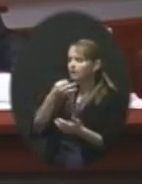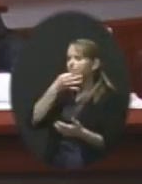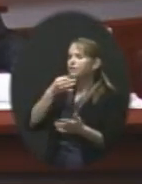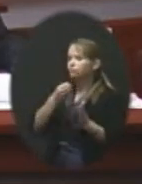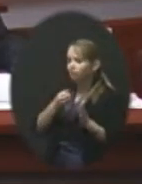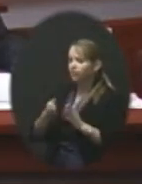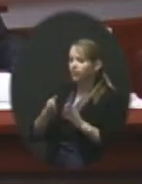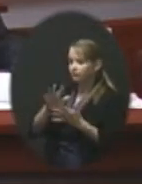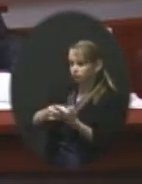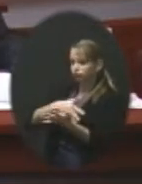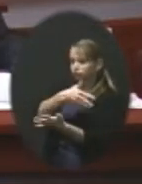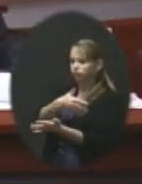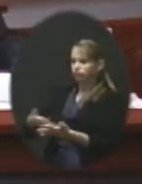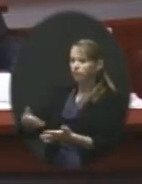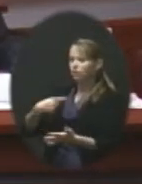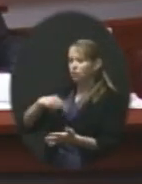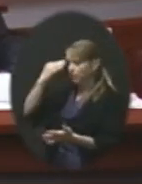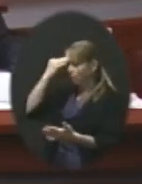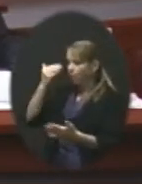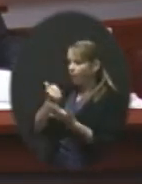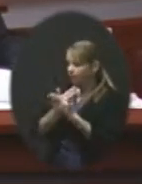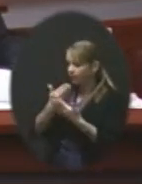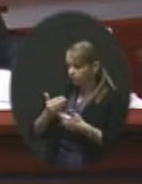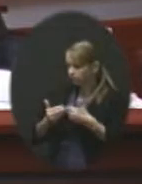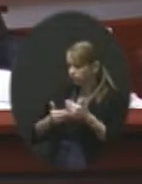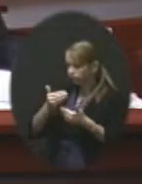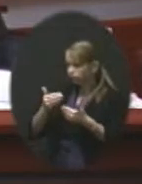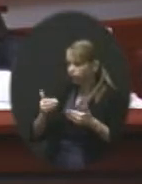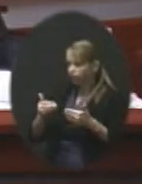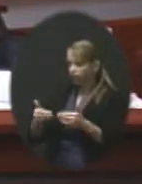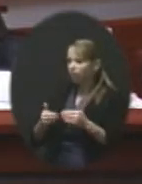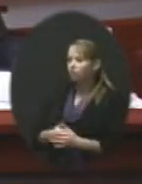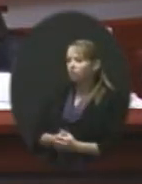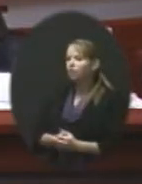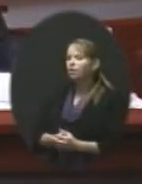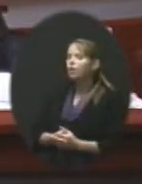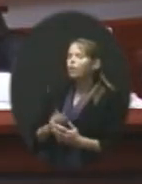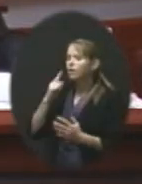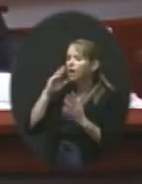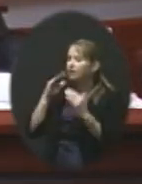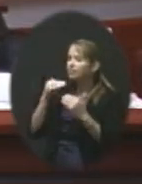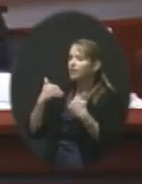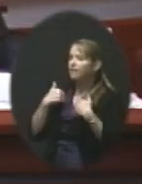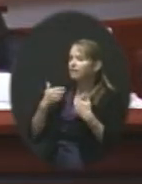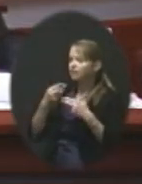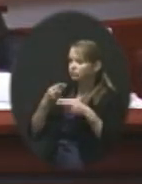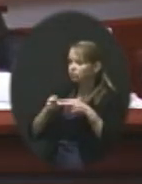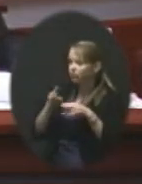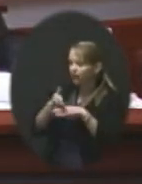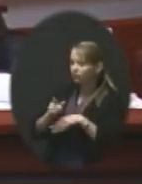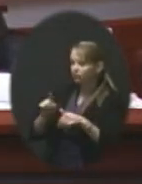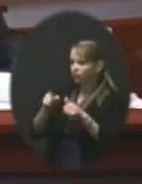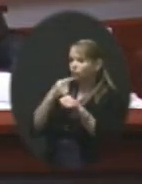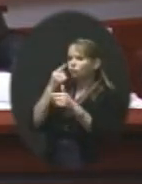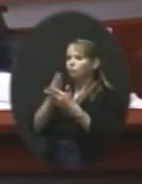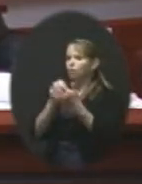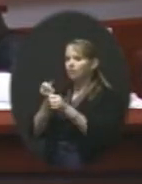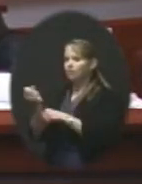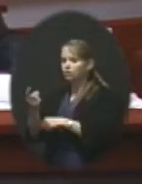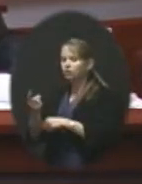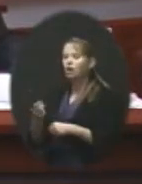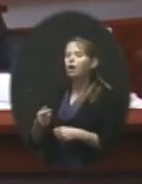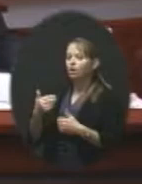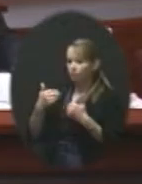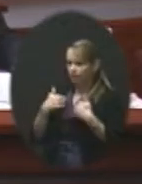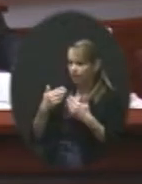pieces as we move forward. And so we anticipate having that shortly after the first of the year. Some exciting discussion about the uses